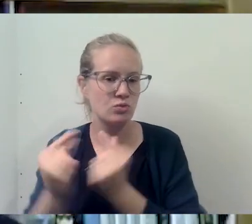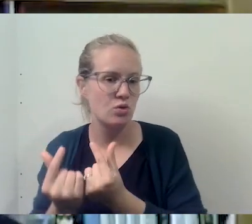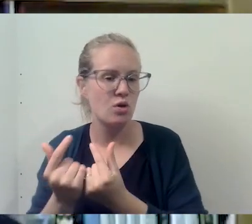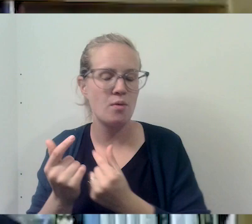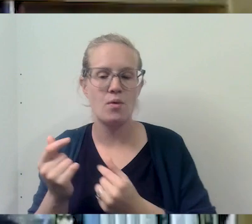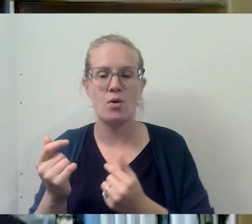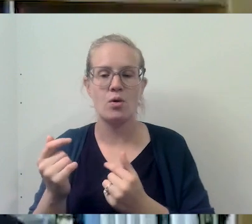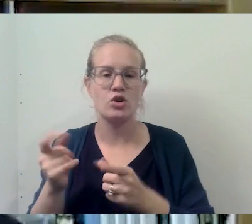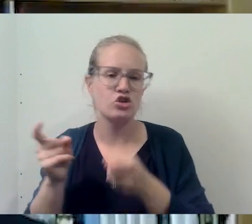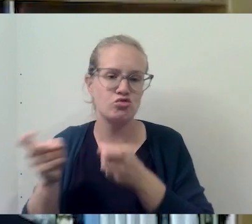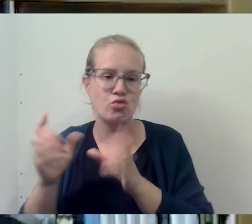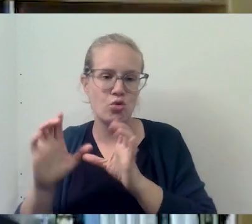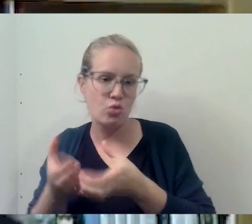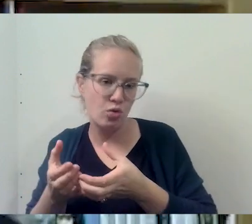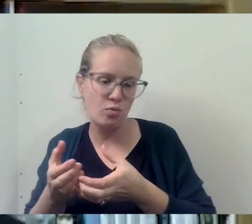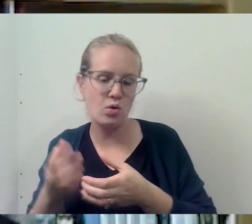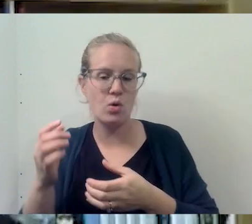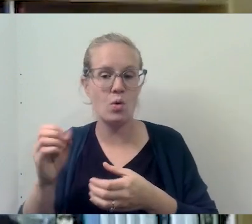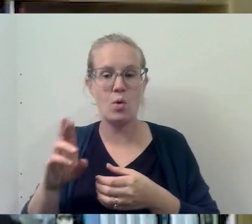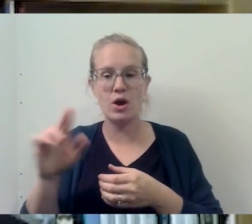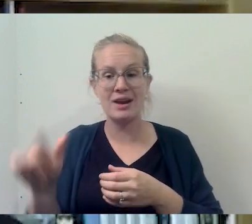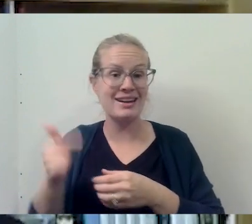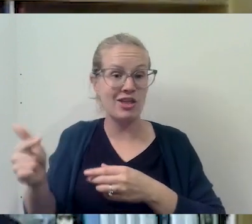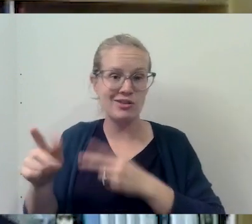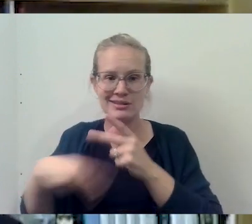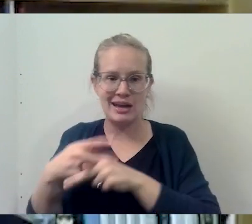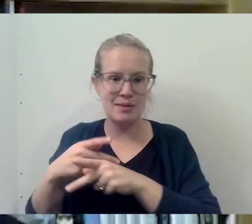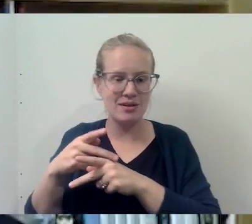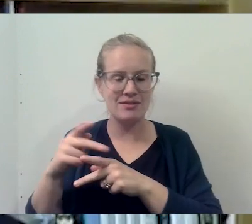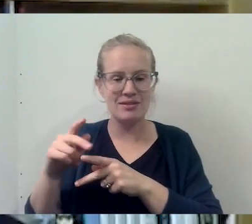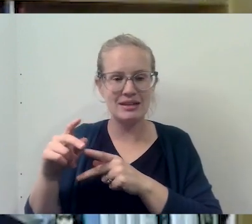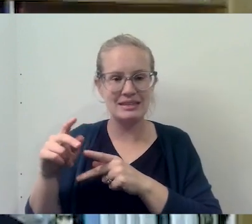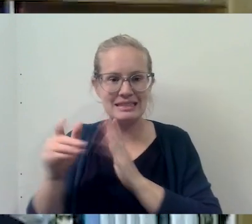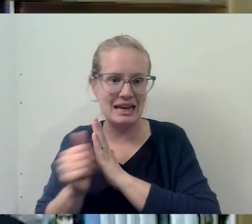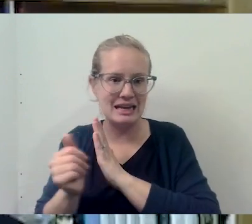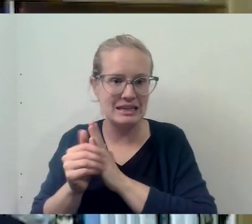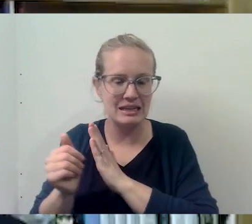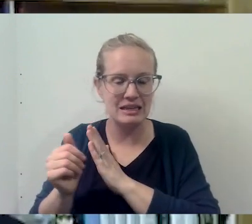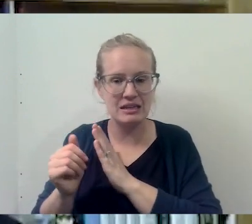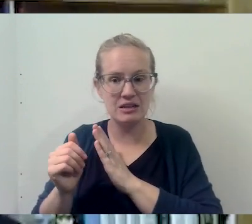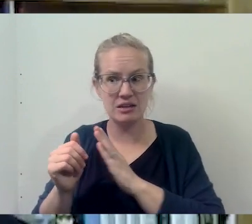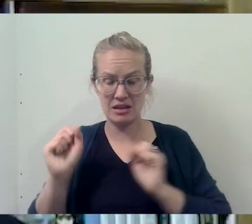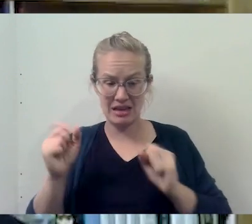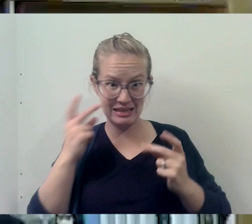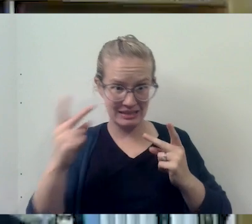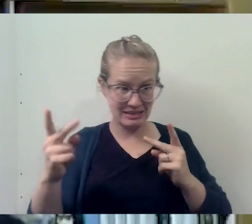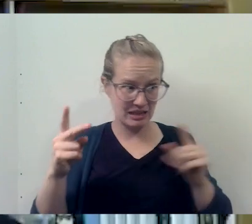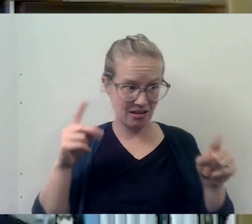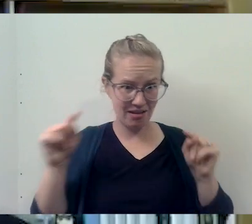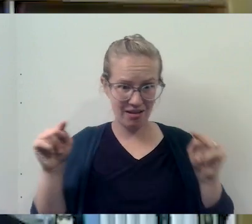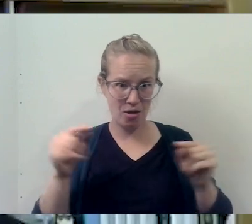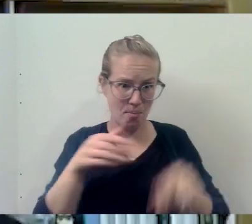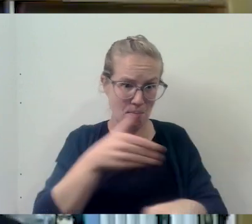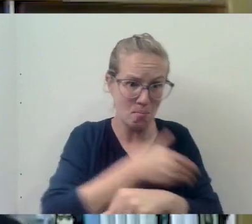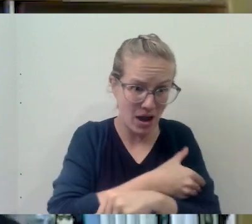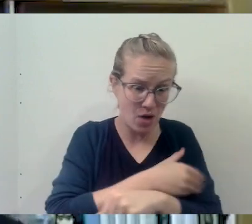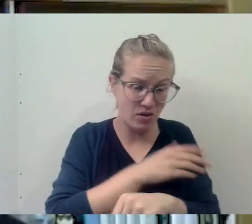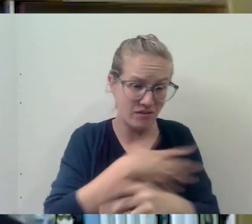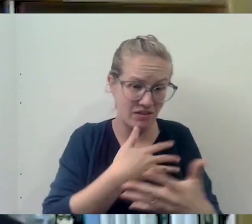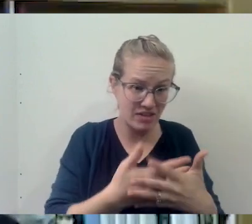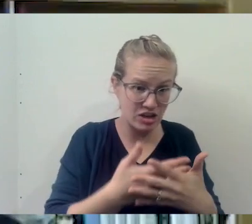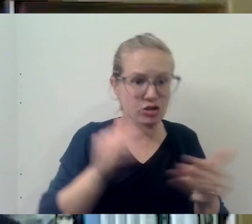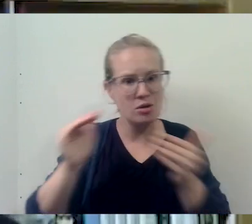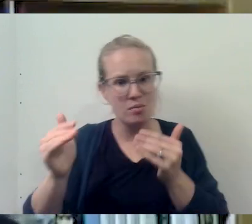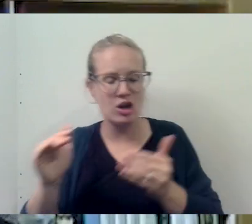or, or a control group or some other kind of techniques. And we, we, could we really see the power of confession